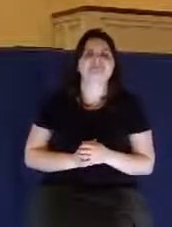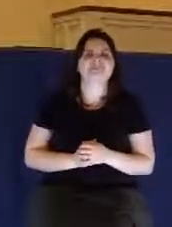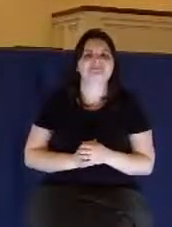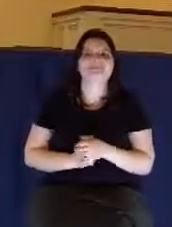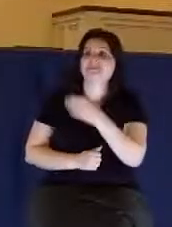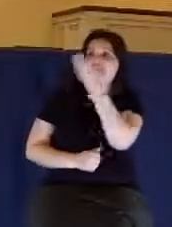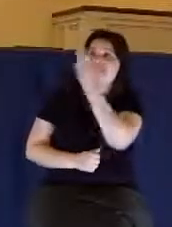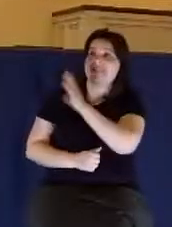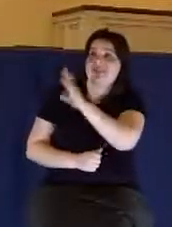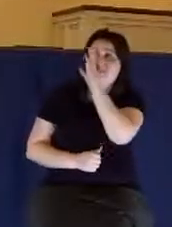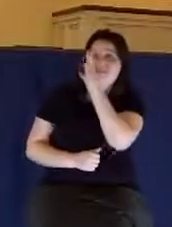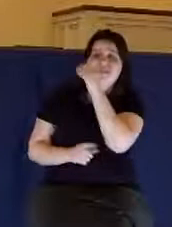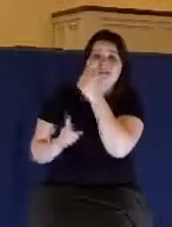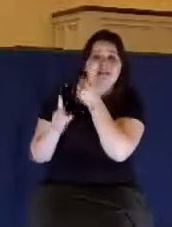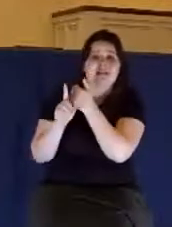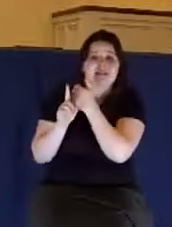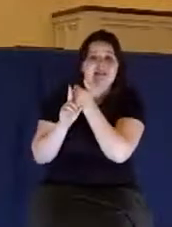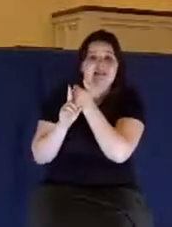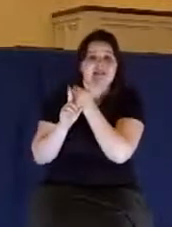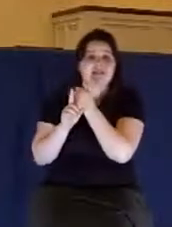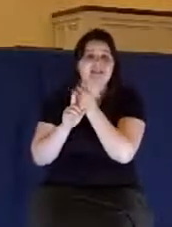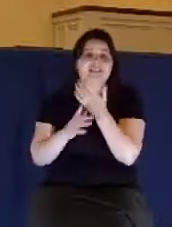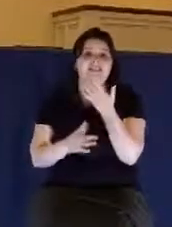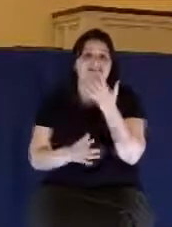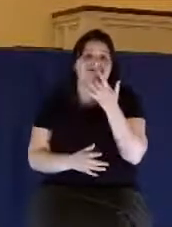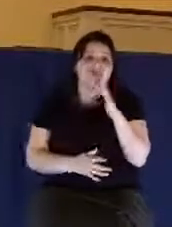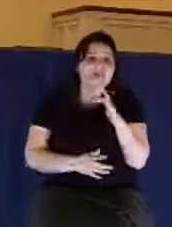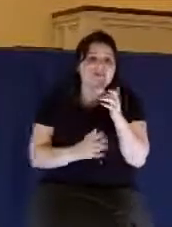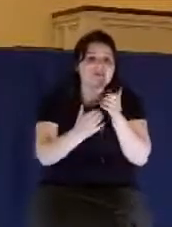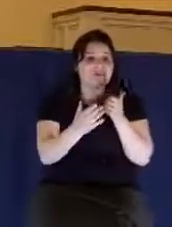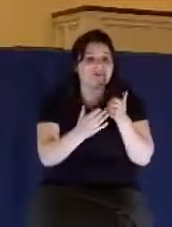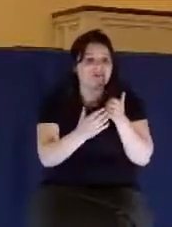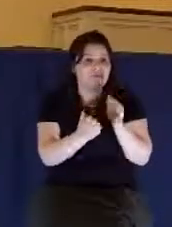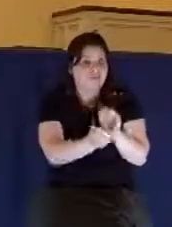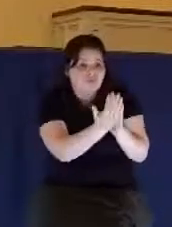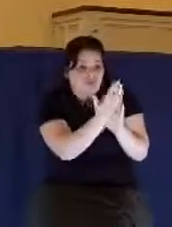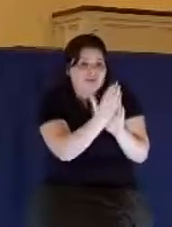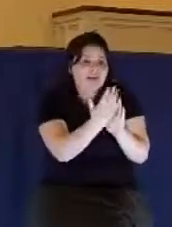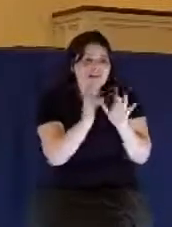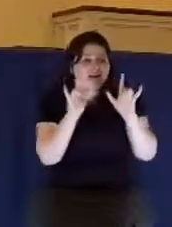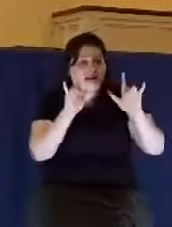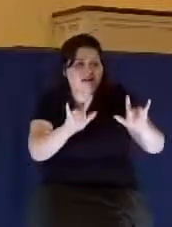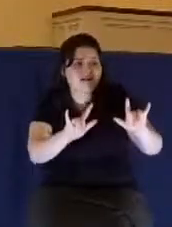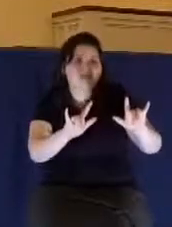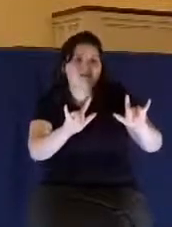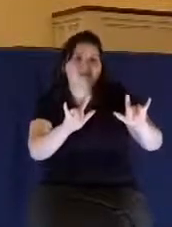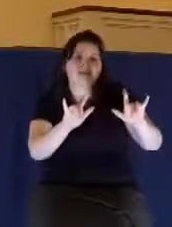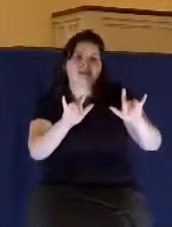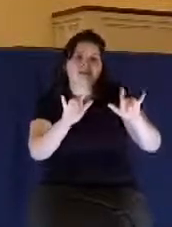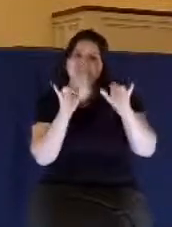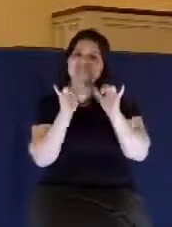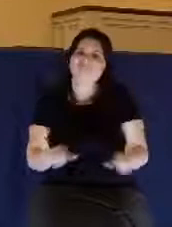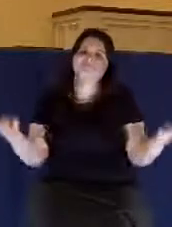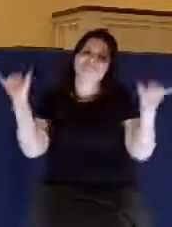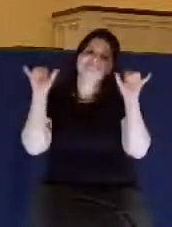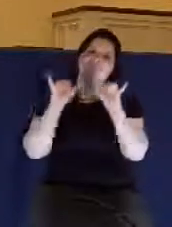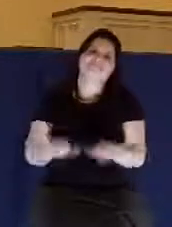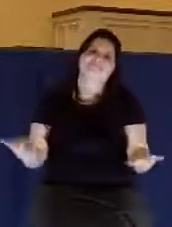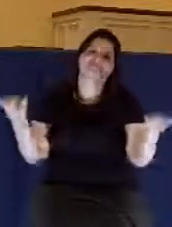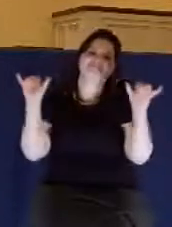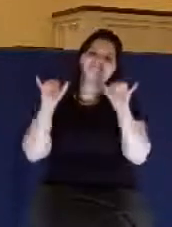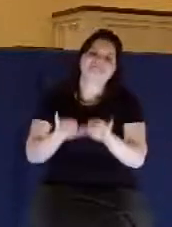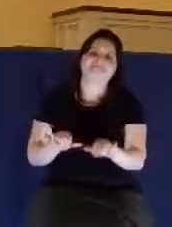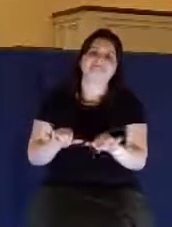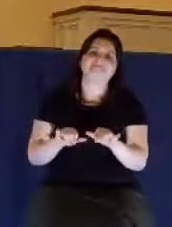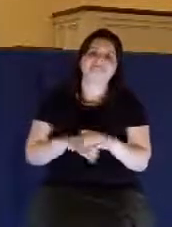his favor towards you, his grace towards you, his love towards you, that never changes. His